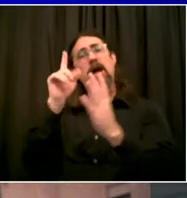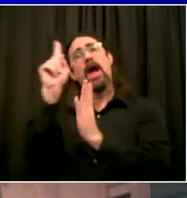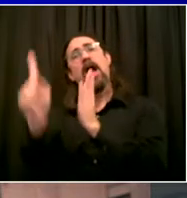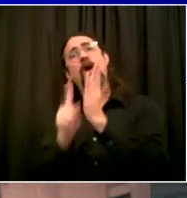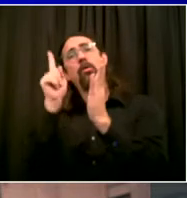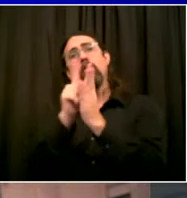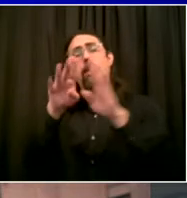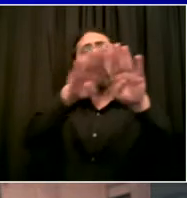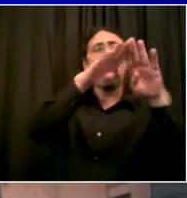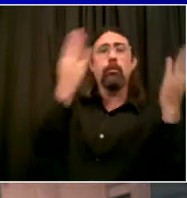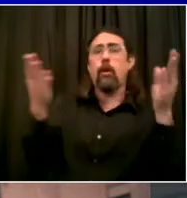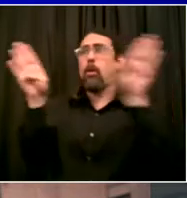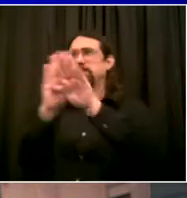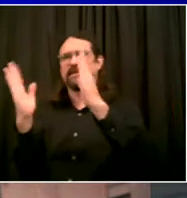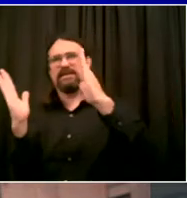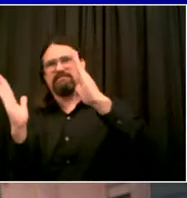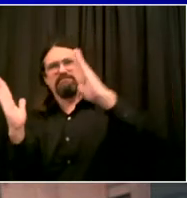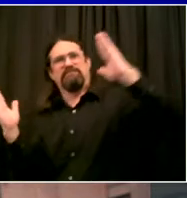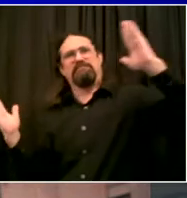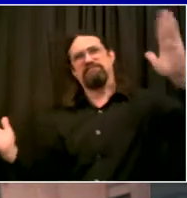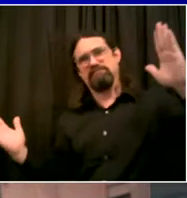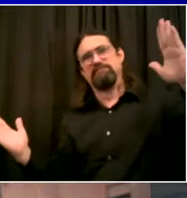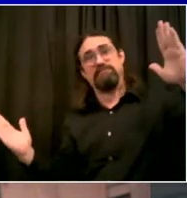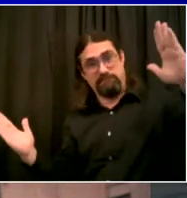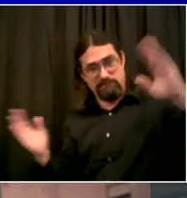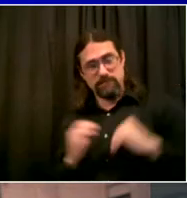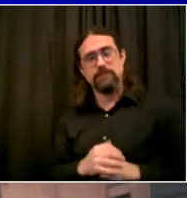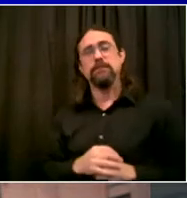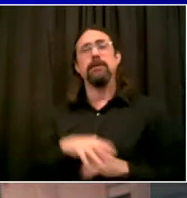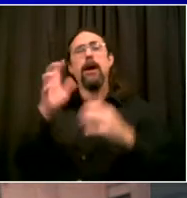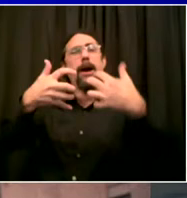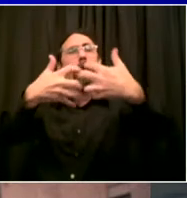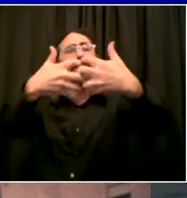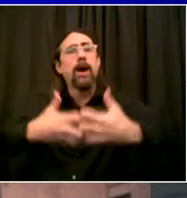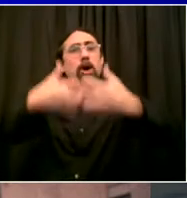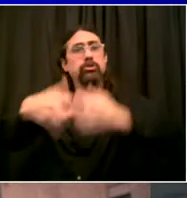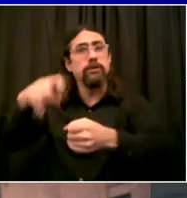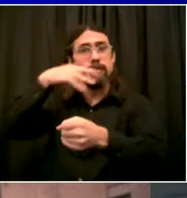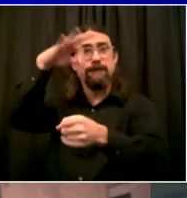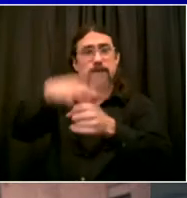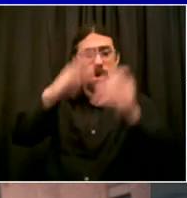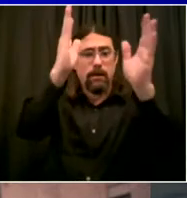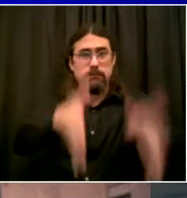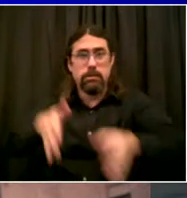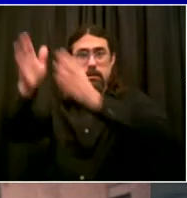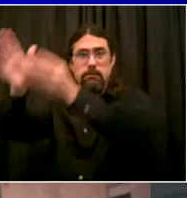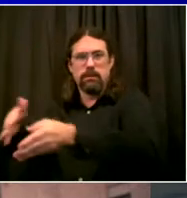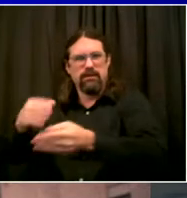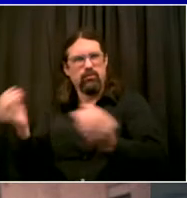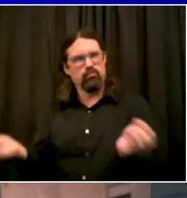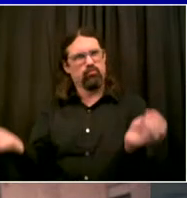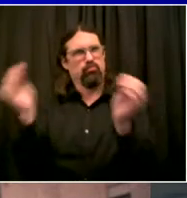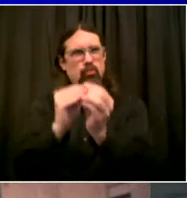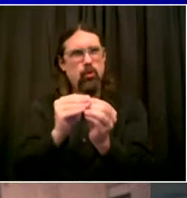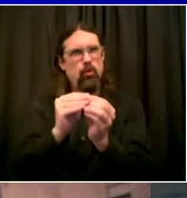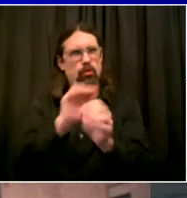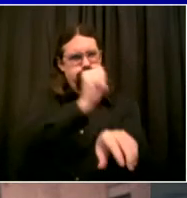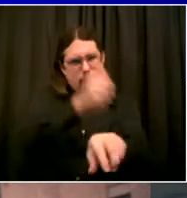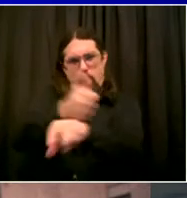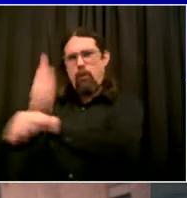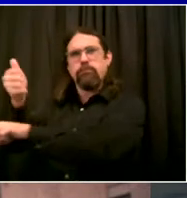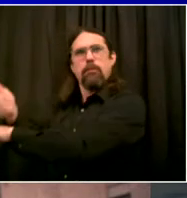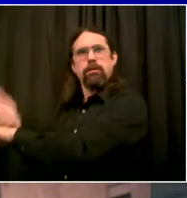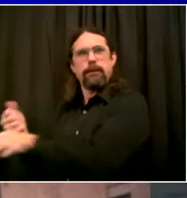weekend, where we would expect a huge turnout. So I'm calling upon the New York City Board of Elections to get it right, to go farther, to do